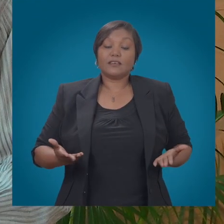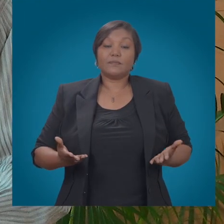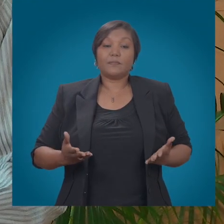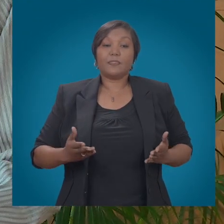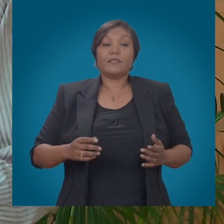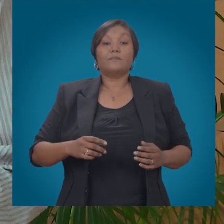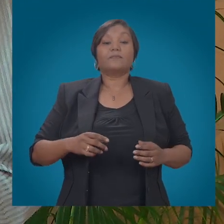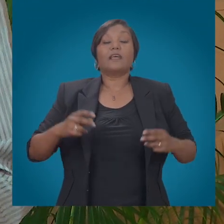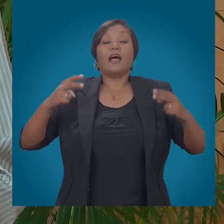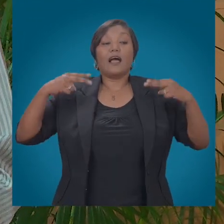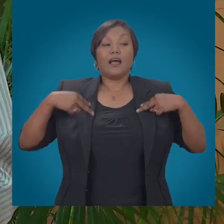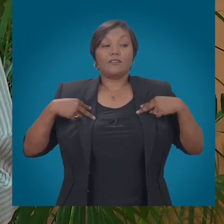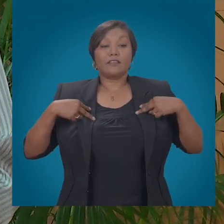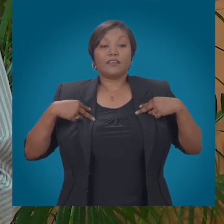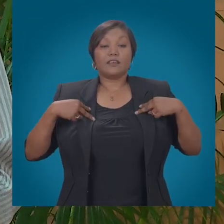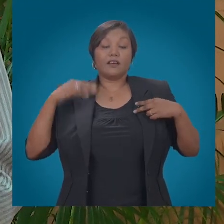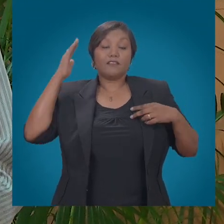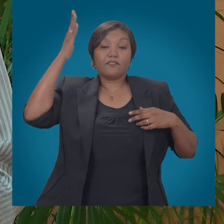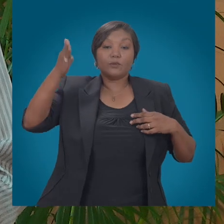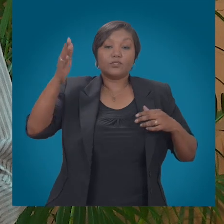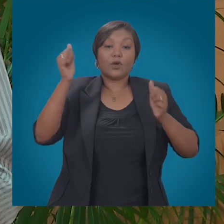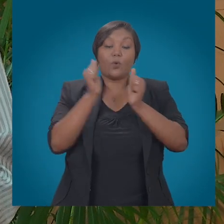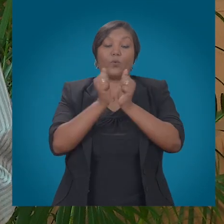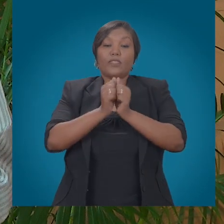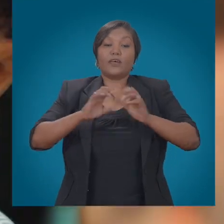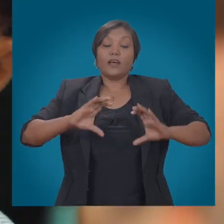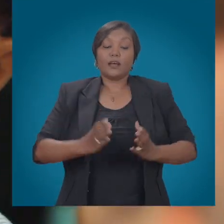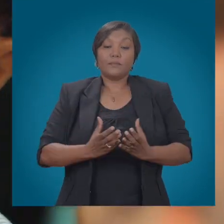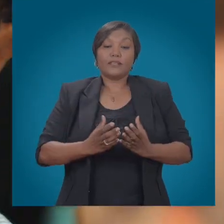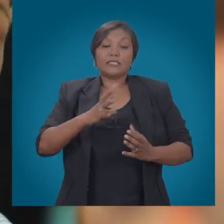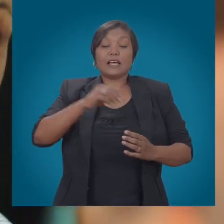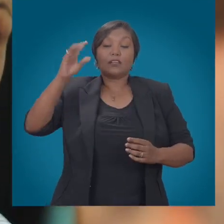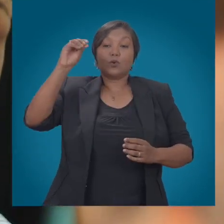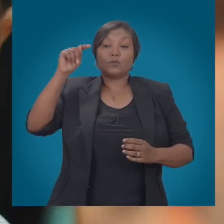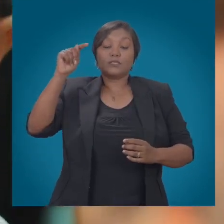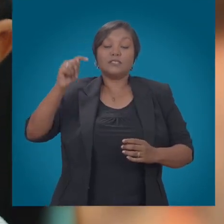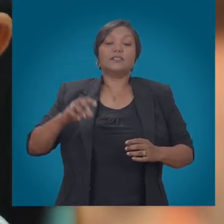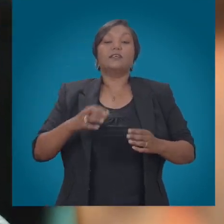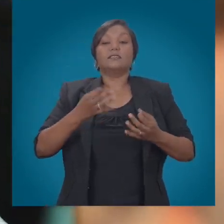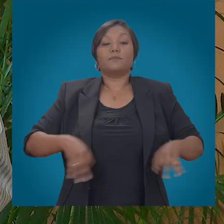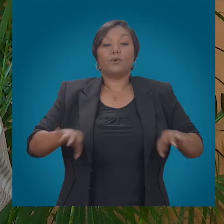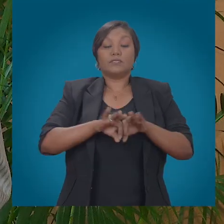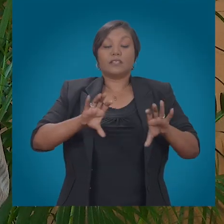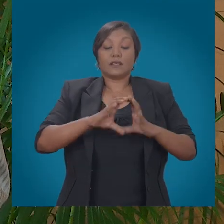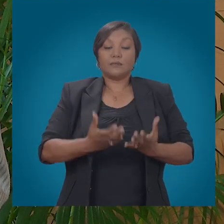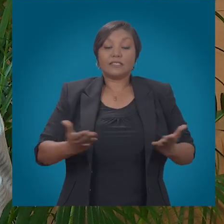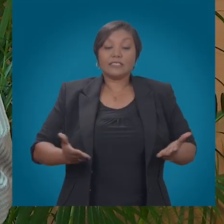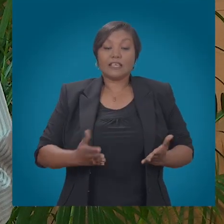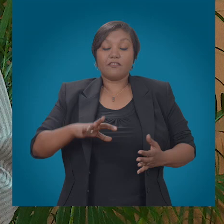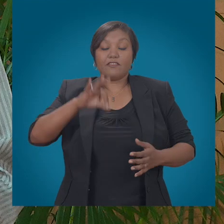all IP future solutions is vital for operators if they are to retain customer relevance